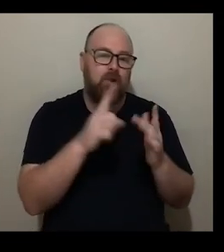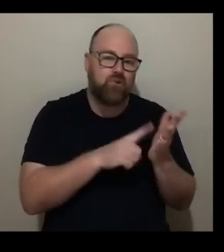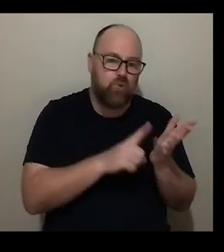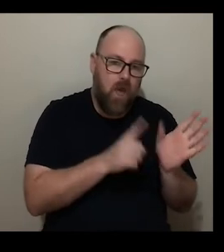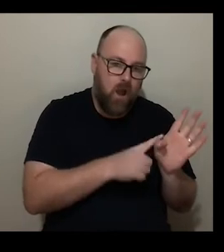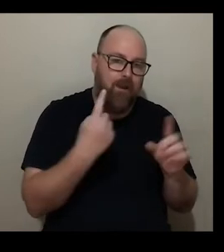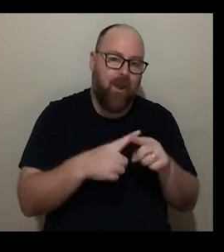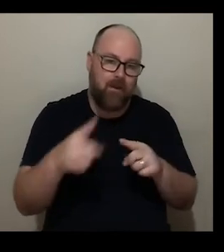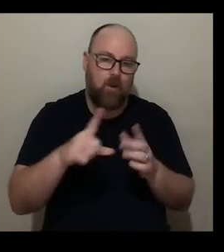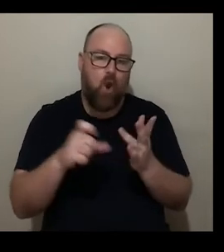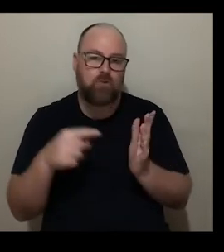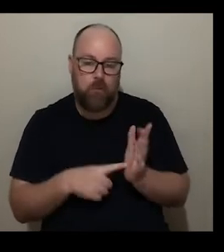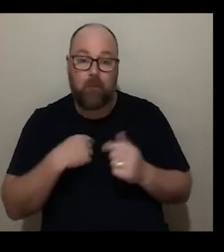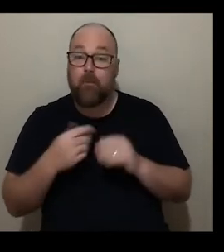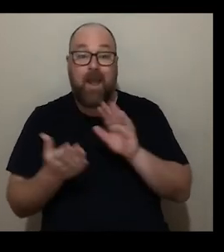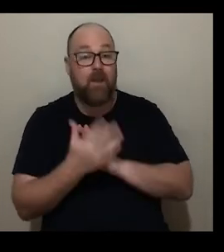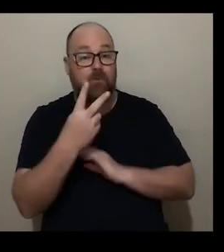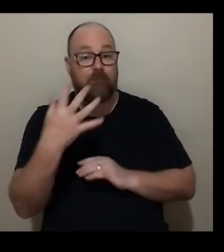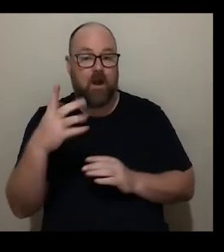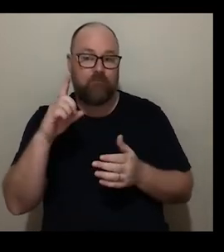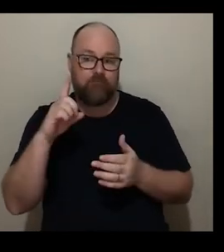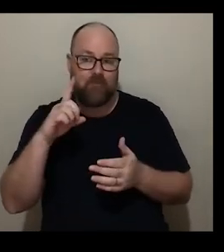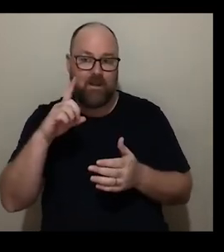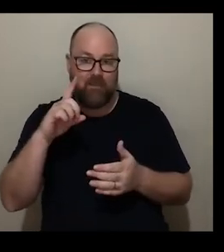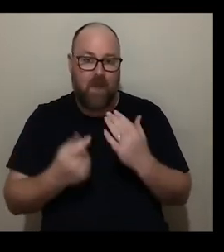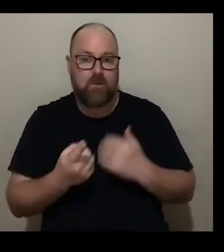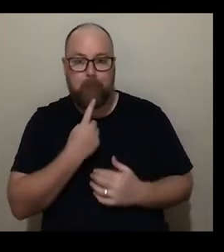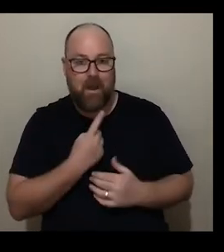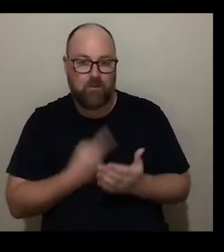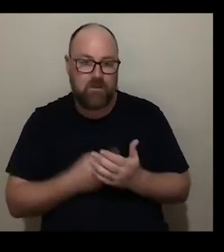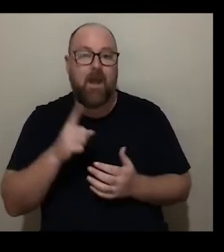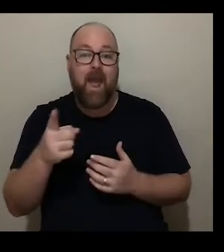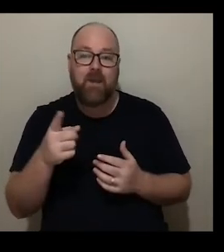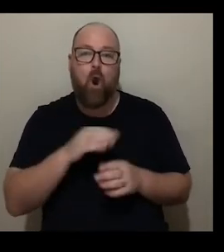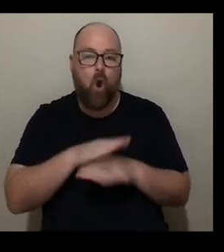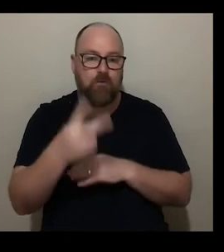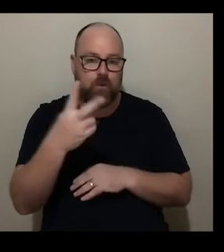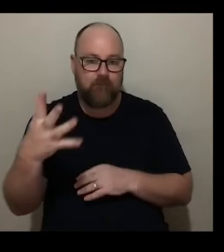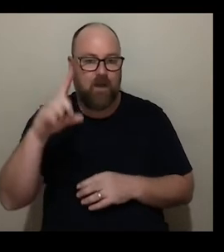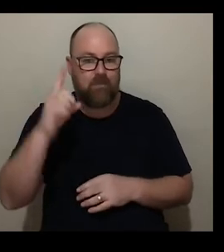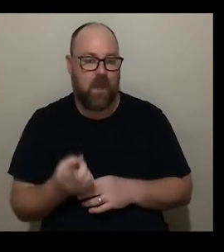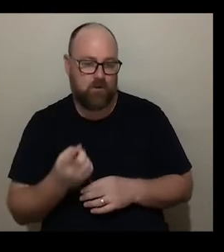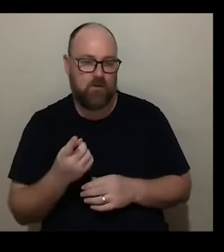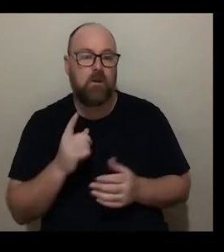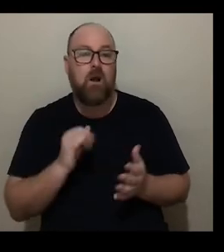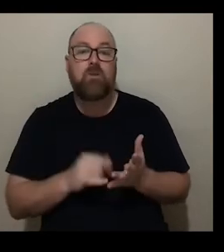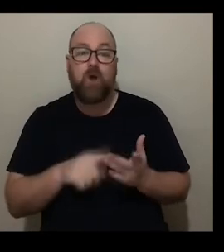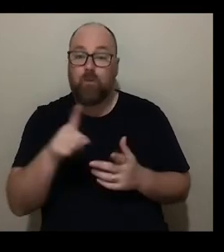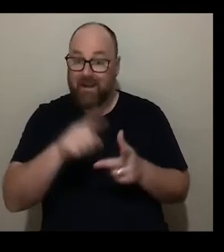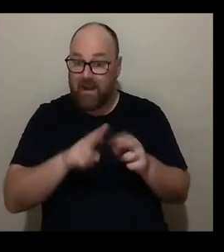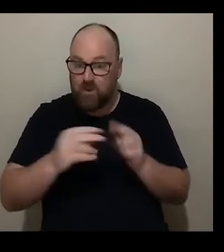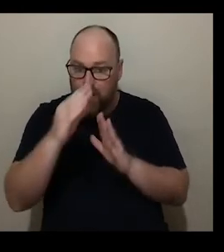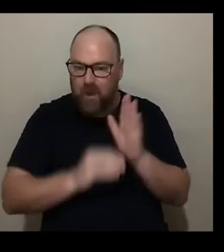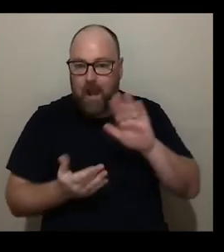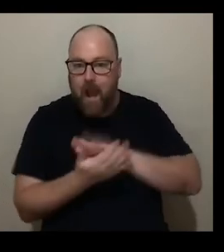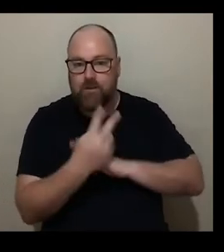and they will be for under 25 000 pounds british uk pounds and over 25 000 and we are saying that if you're applying